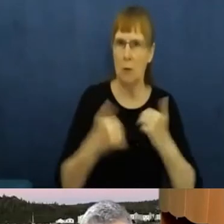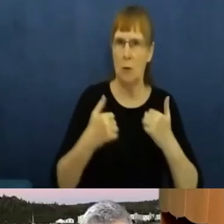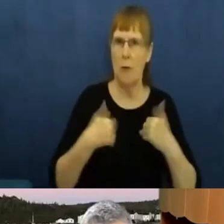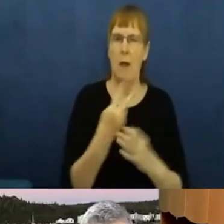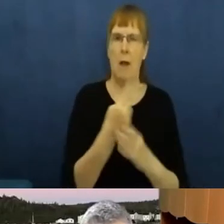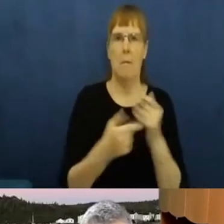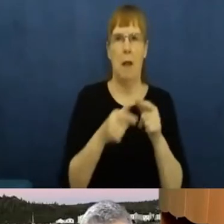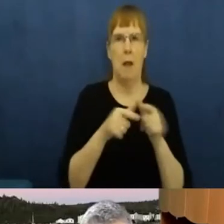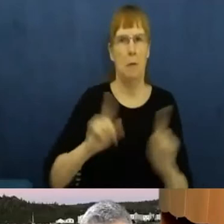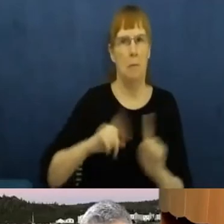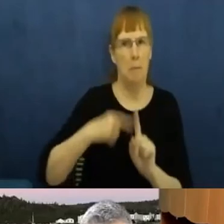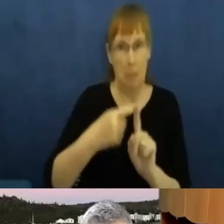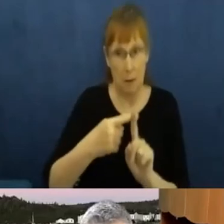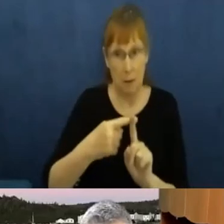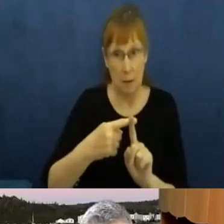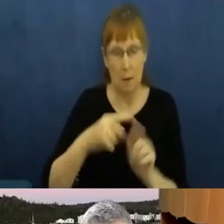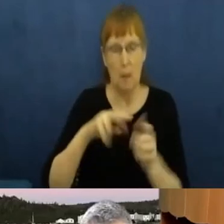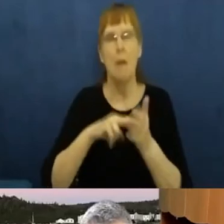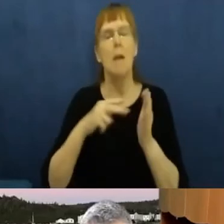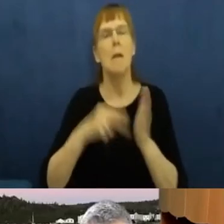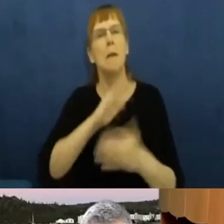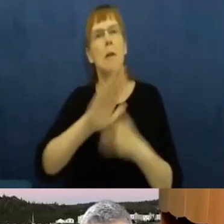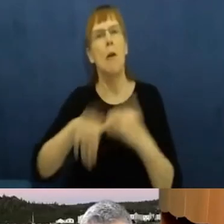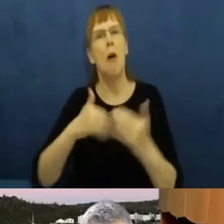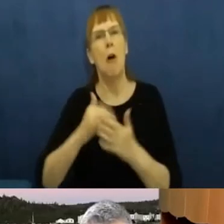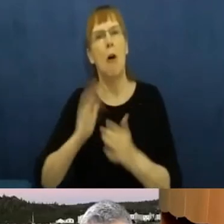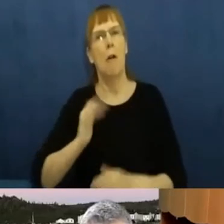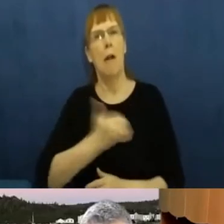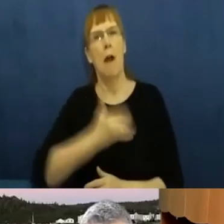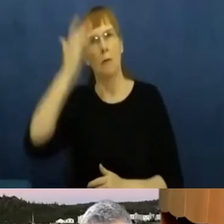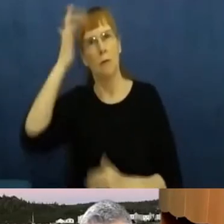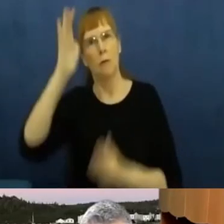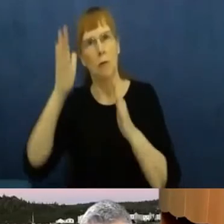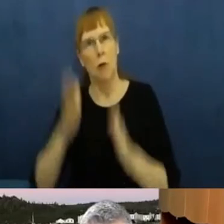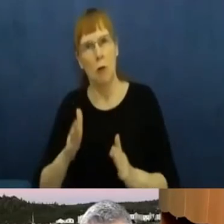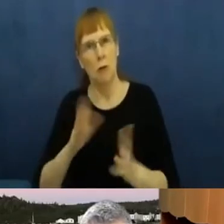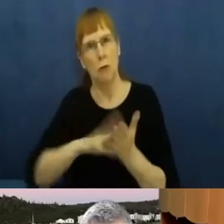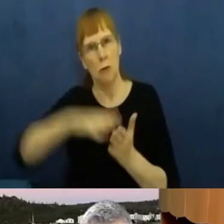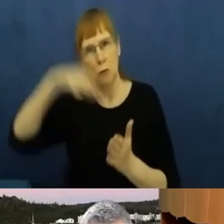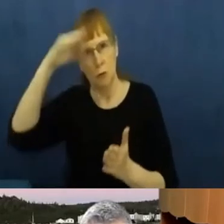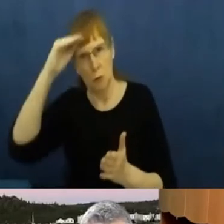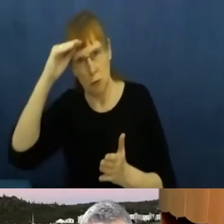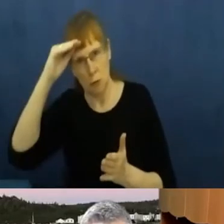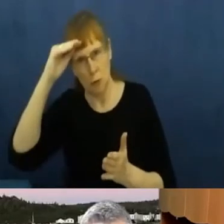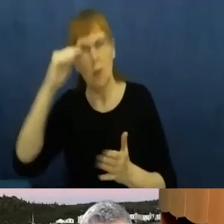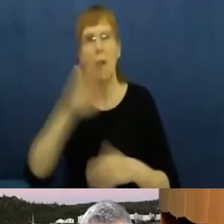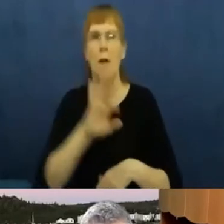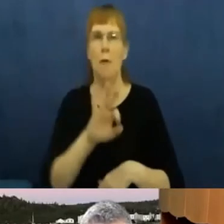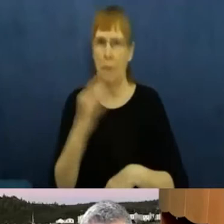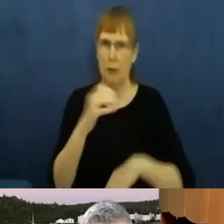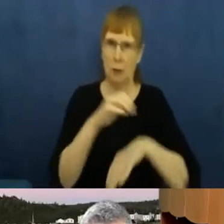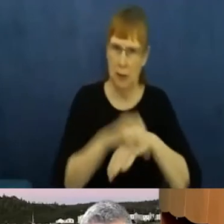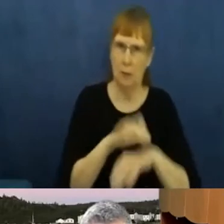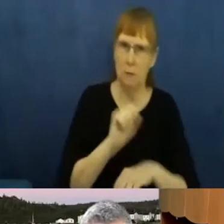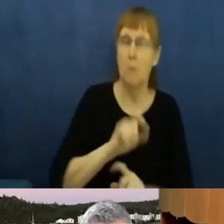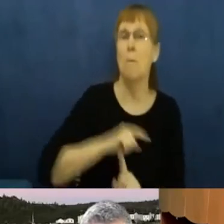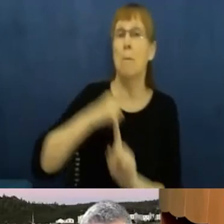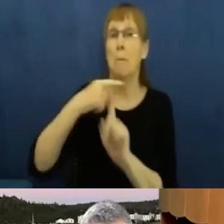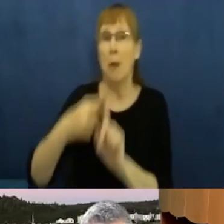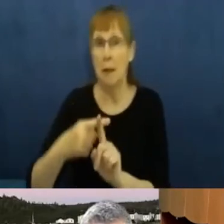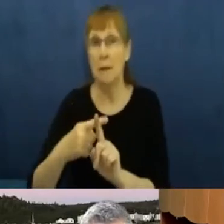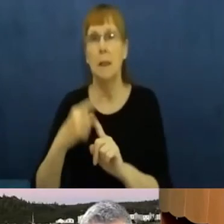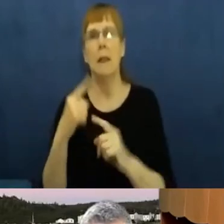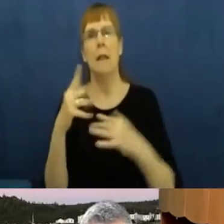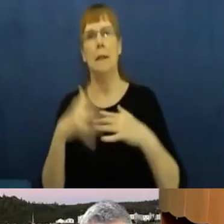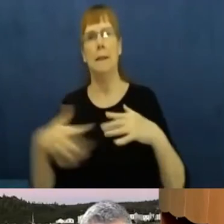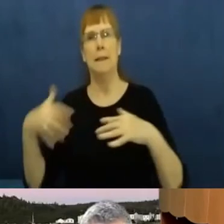encourages all scholars to learn Indigenous languages in addition to the official languages of Canada, French and English. So,